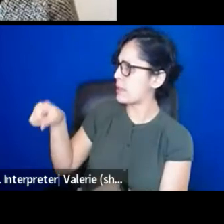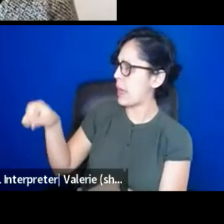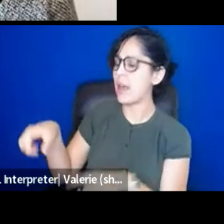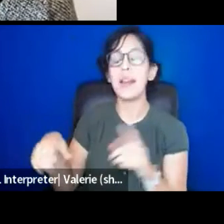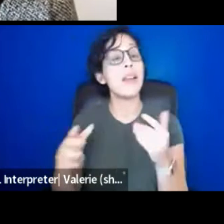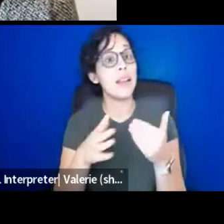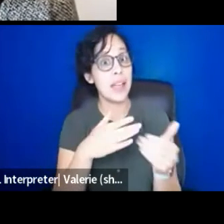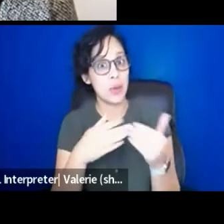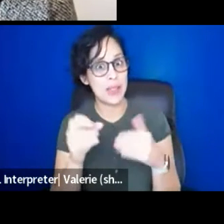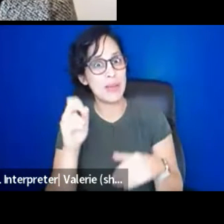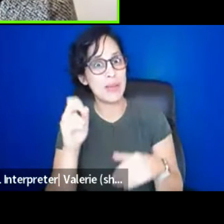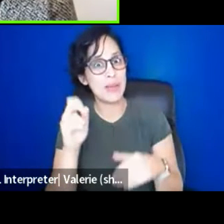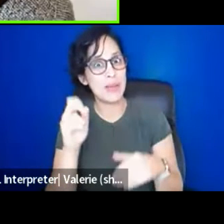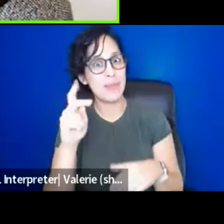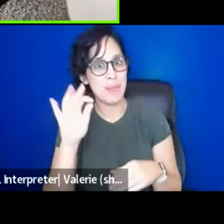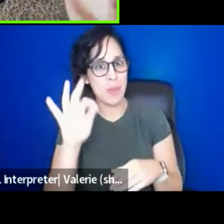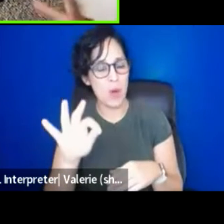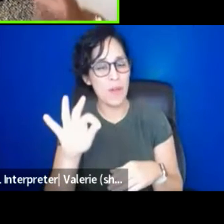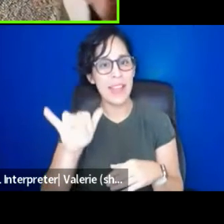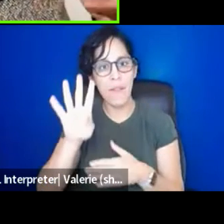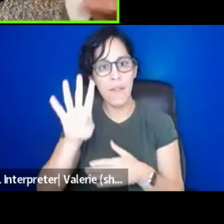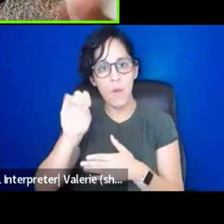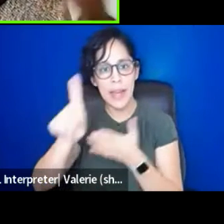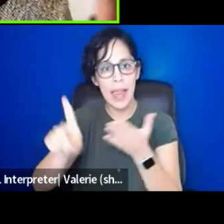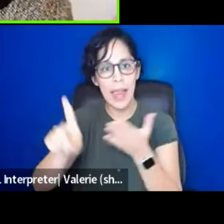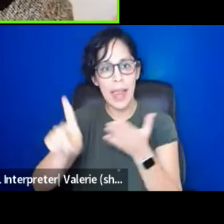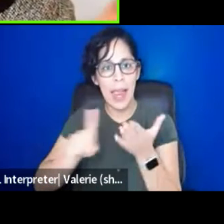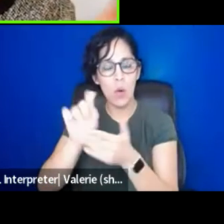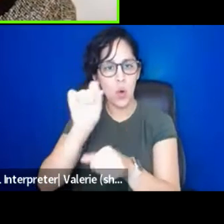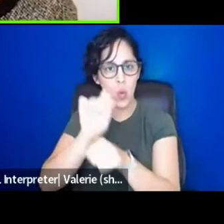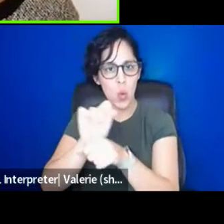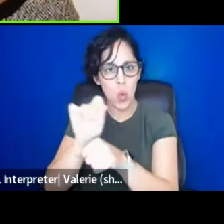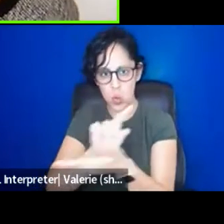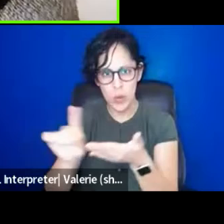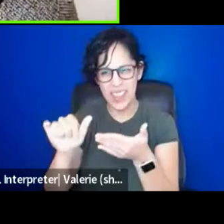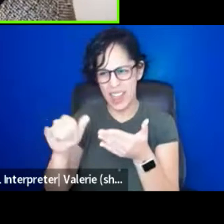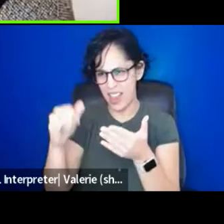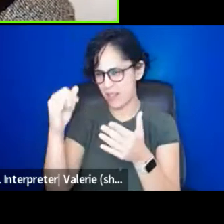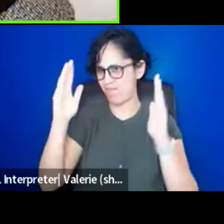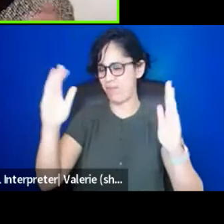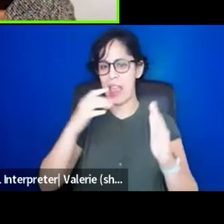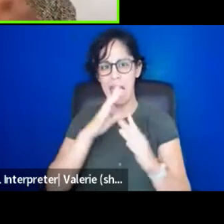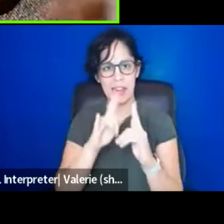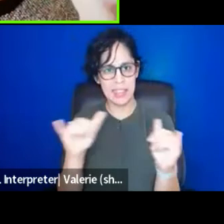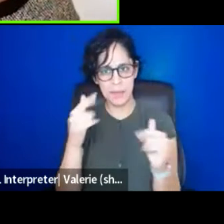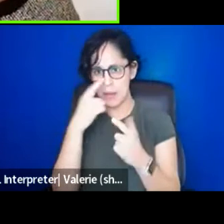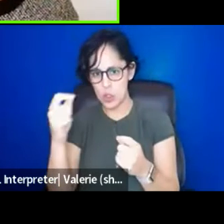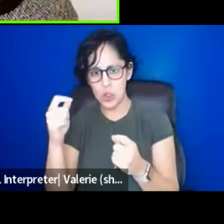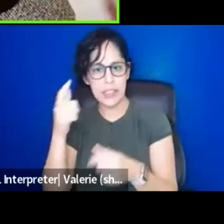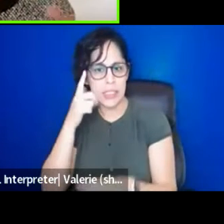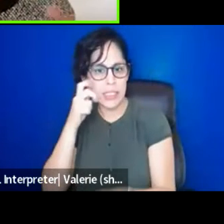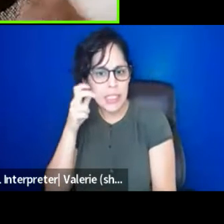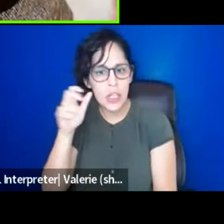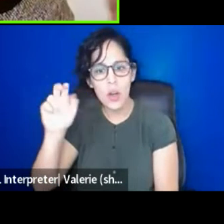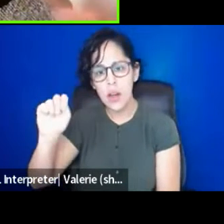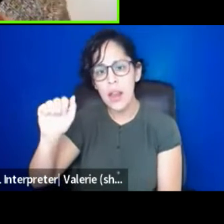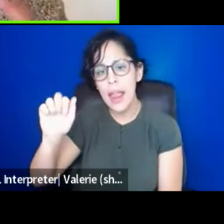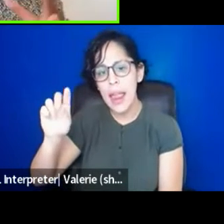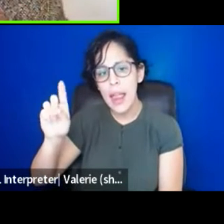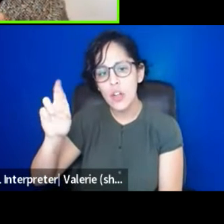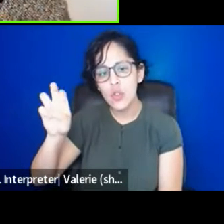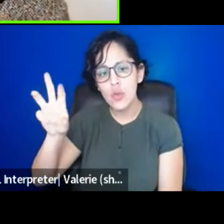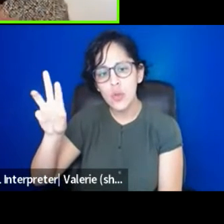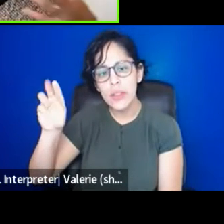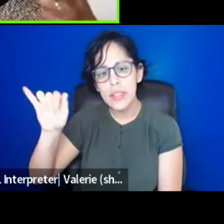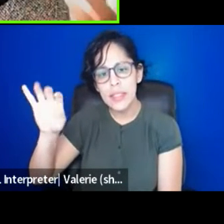The idea that the, like the 40 hour work week and even, you know, it was interesting to hear Andrew Yang, even question, like maybe we should be at the four, four, you four days